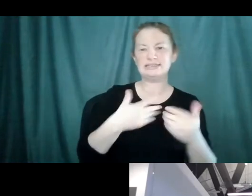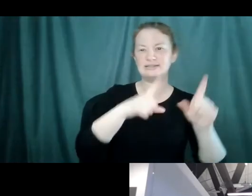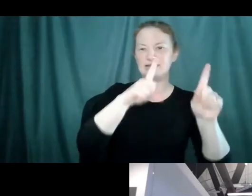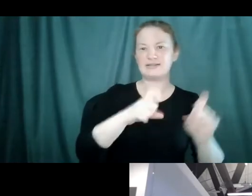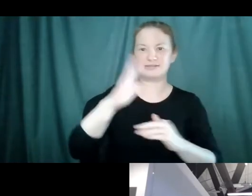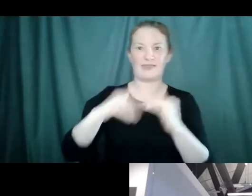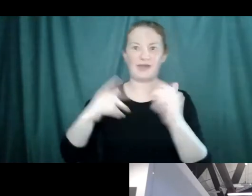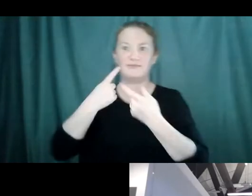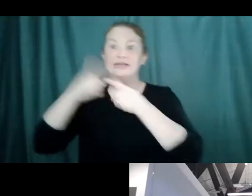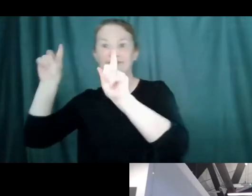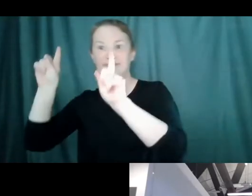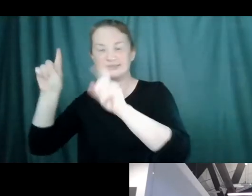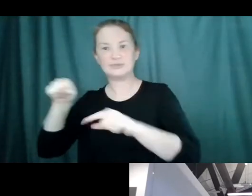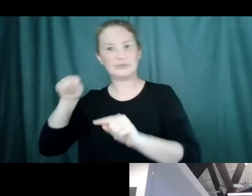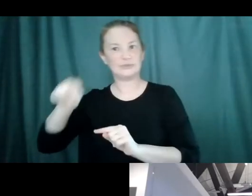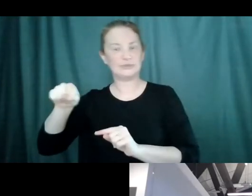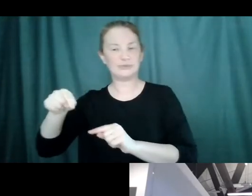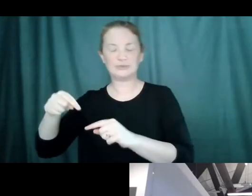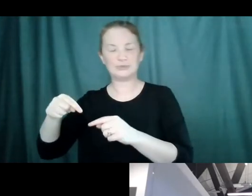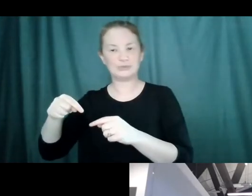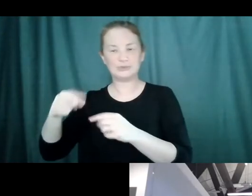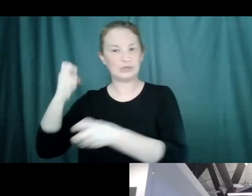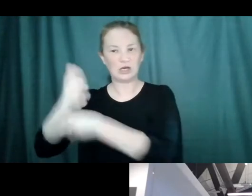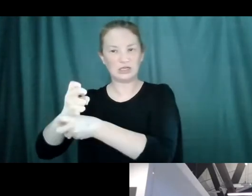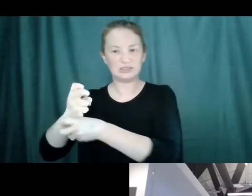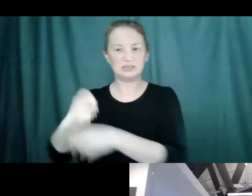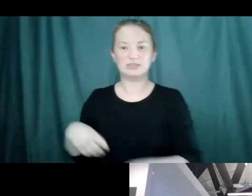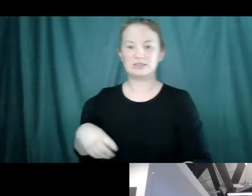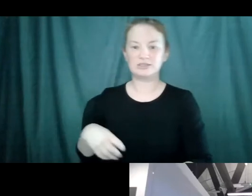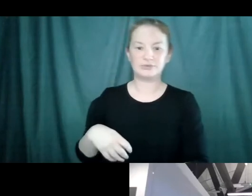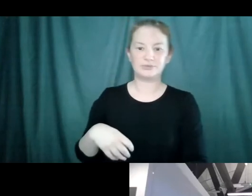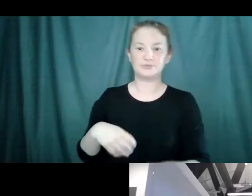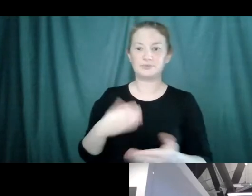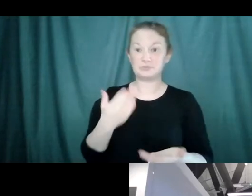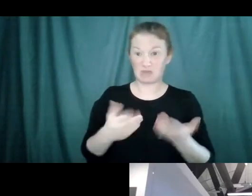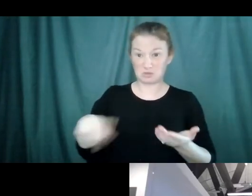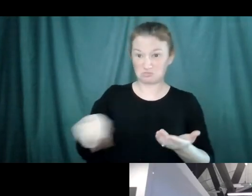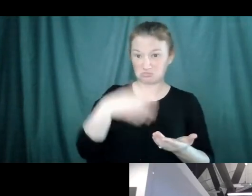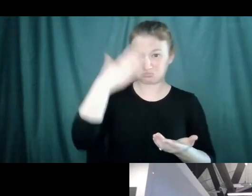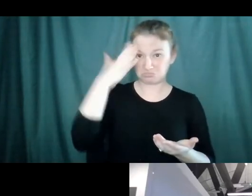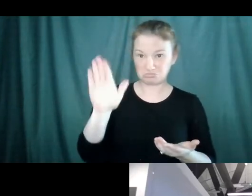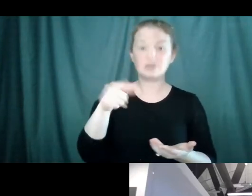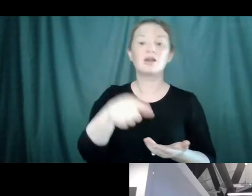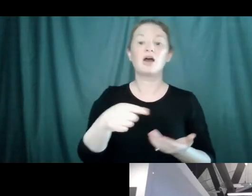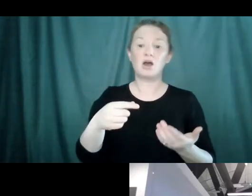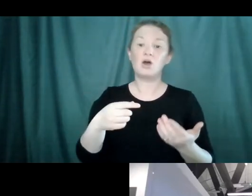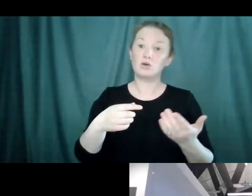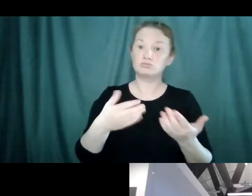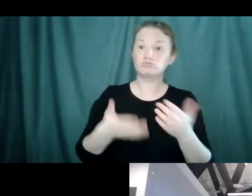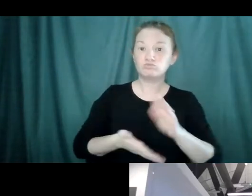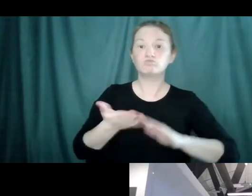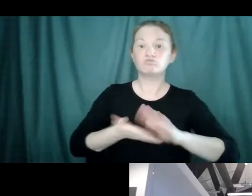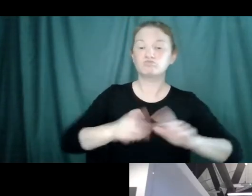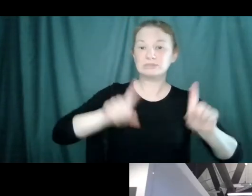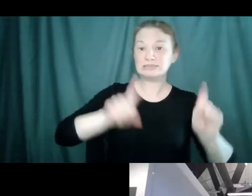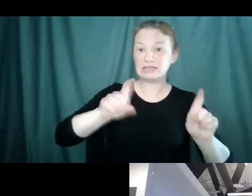that, I don't know if you're all aware of this, when there's a clinical trial happening and someone has been